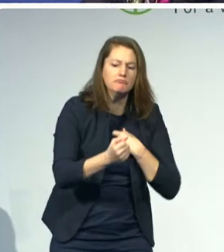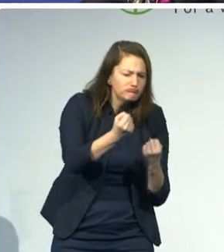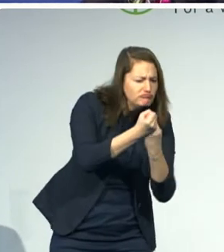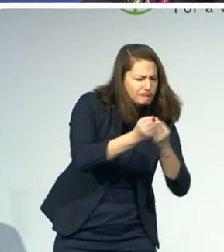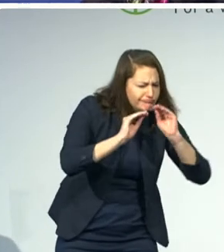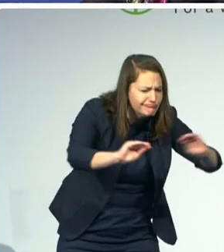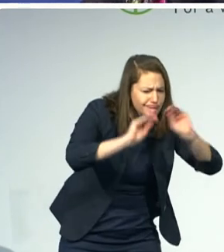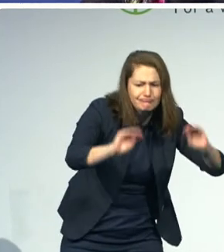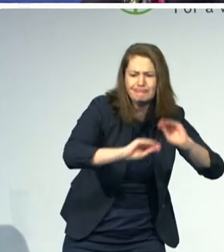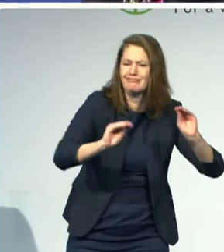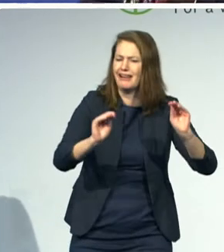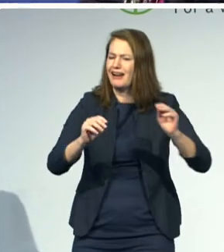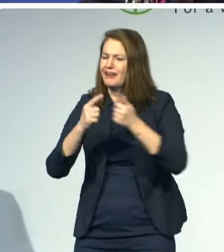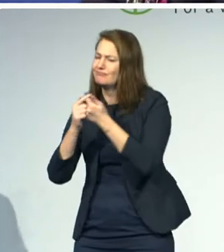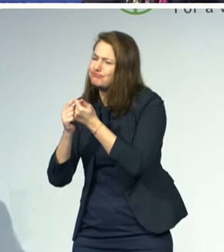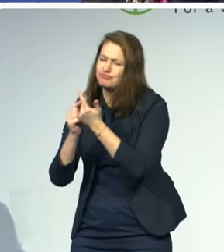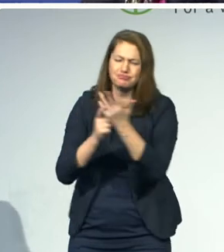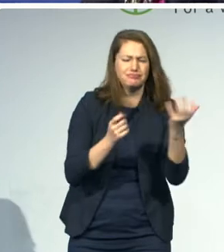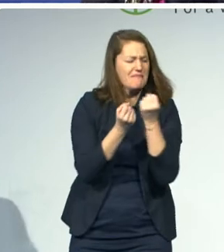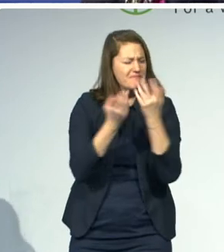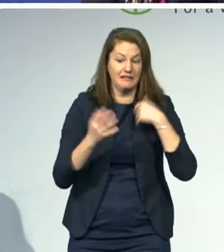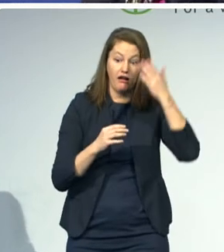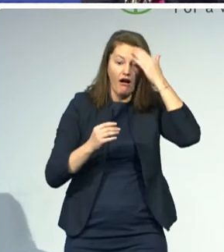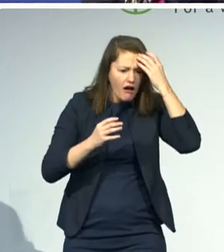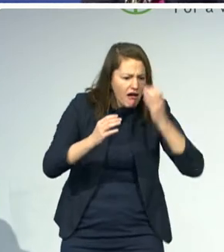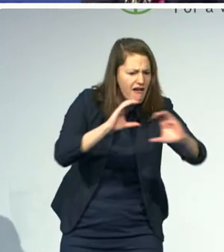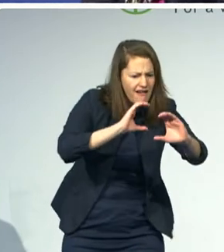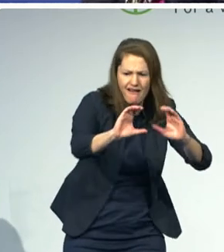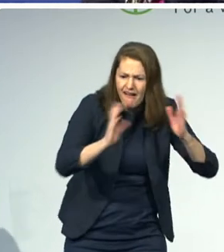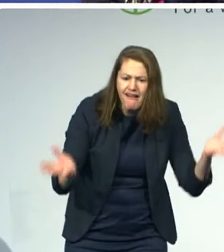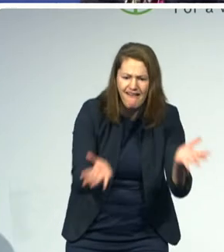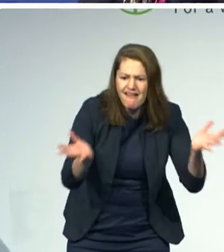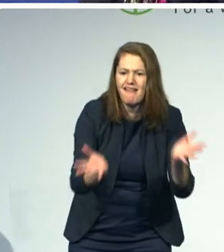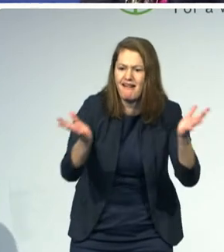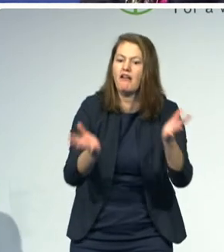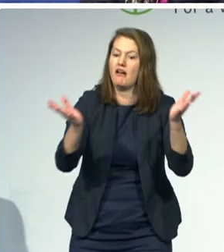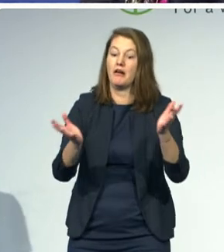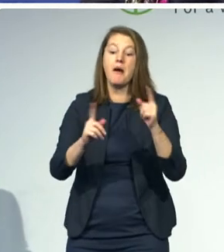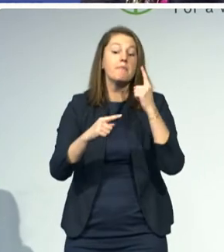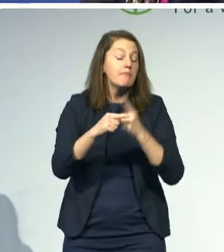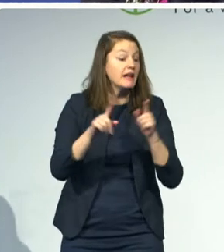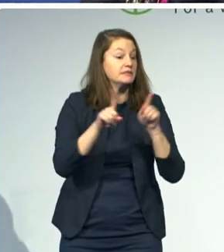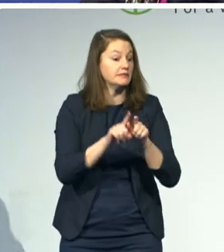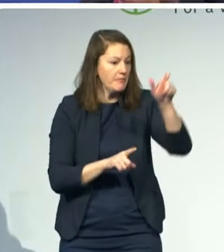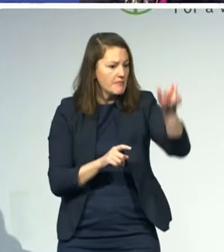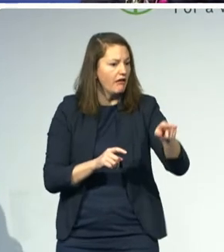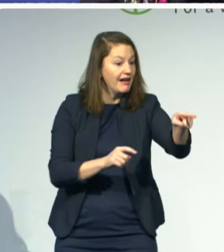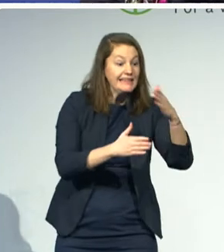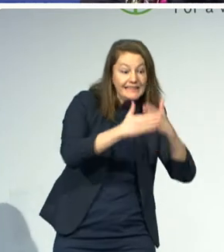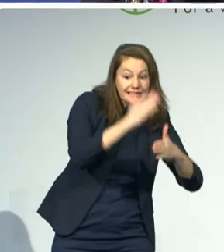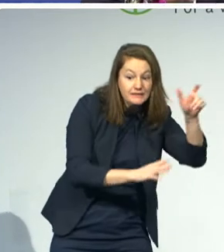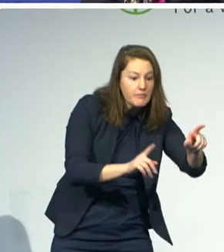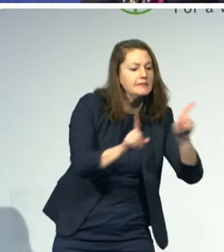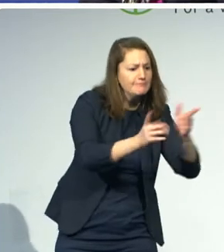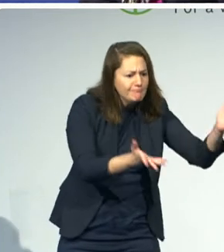number of resource centers to improve identification and screening tools. And very excitingly, many